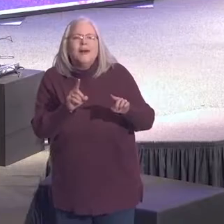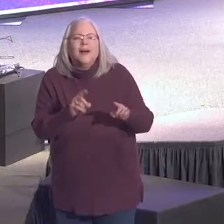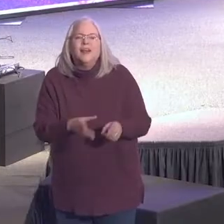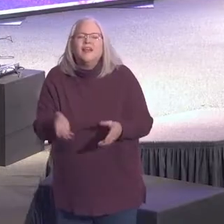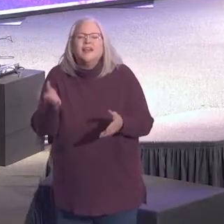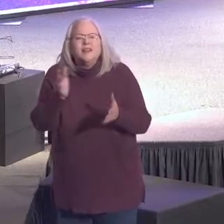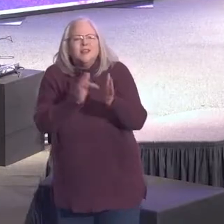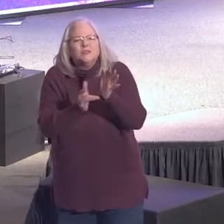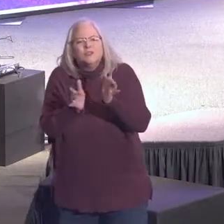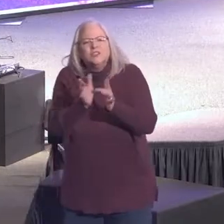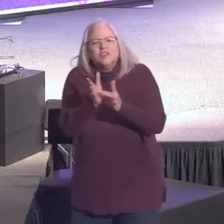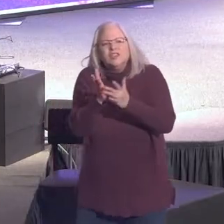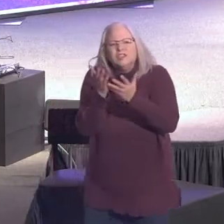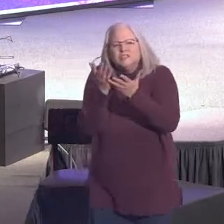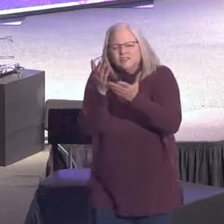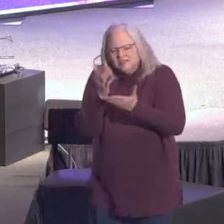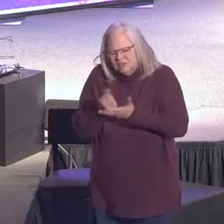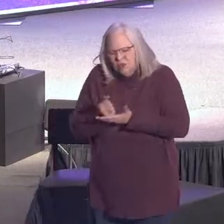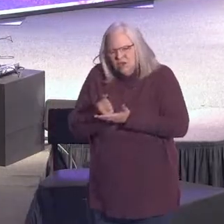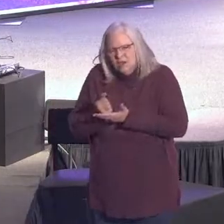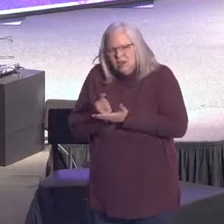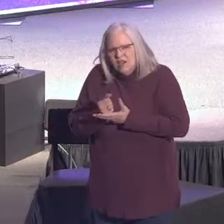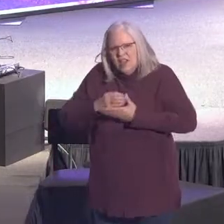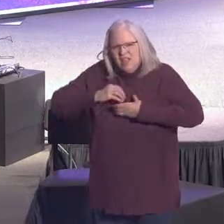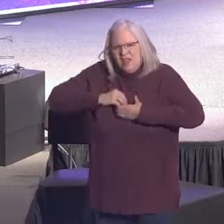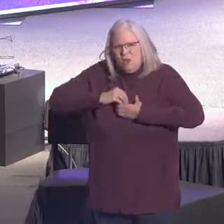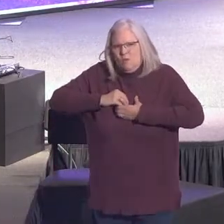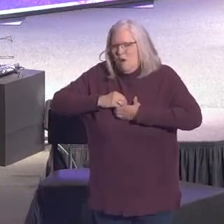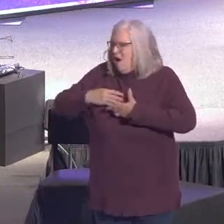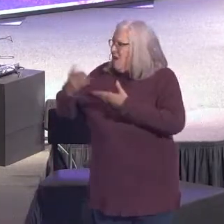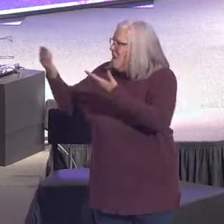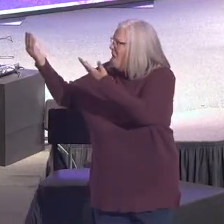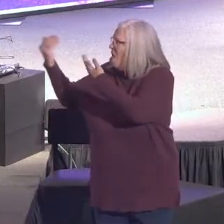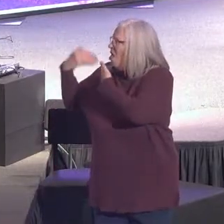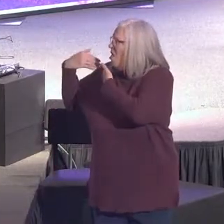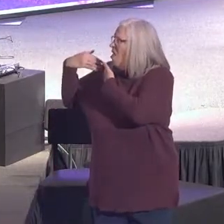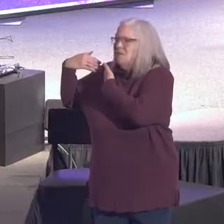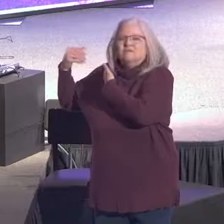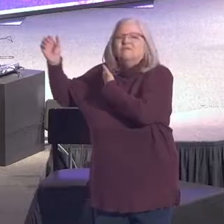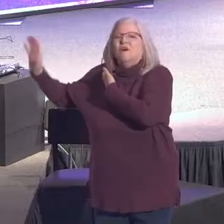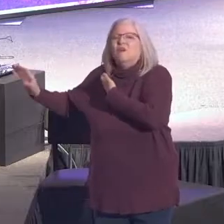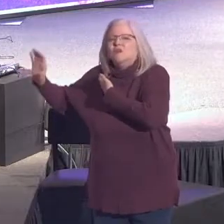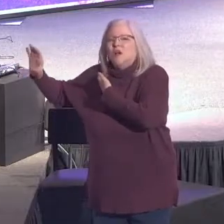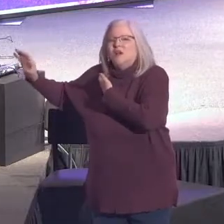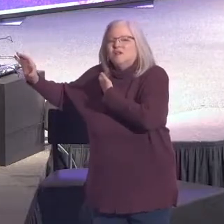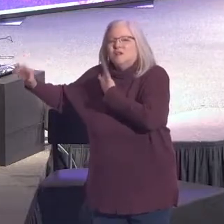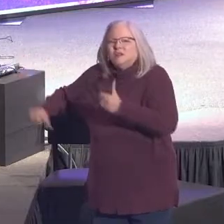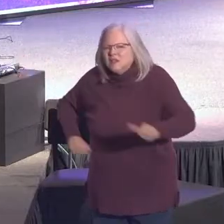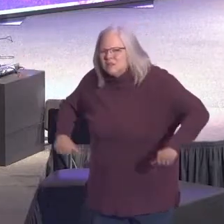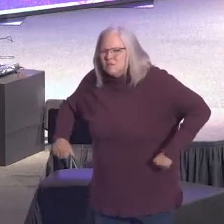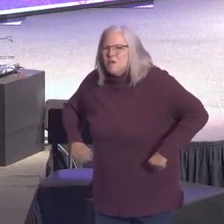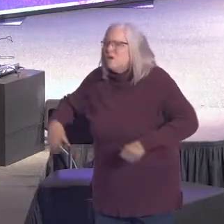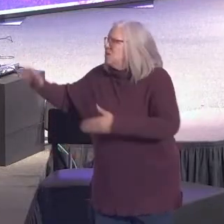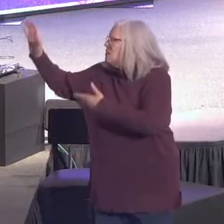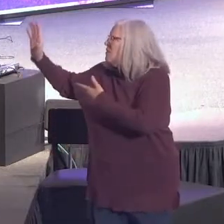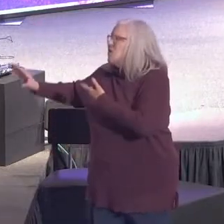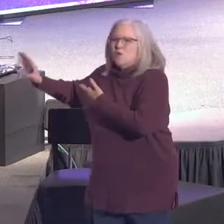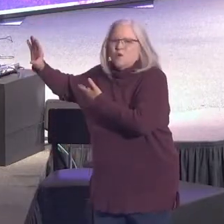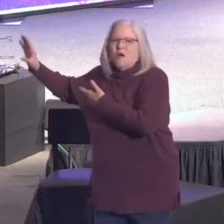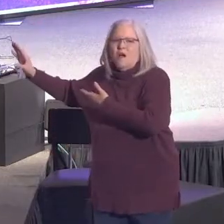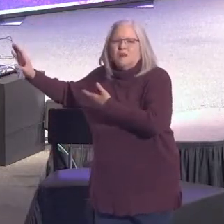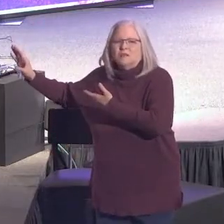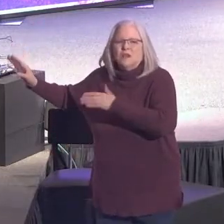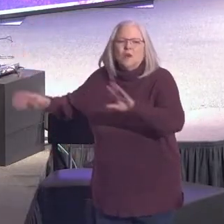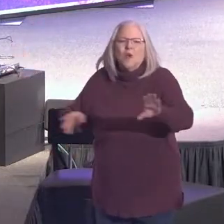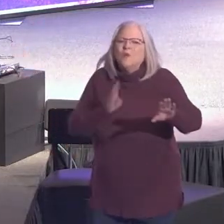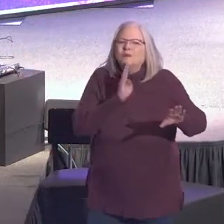He took in His body on the cross for us. So let's boast in the cross. You know, when we think about religion, I was